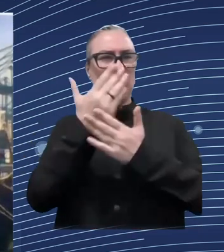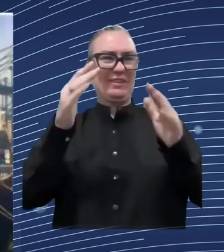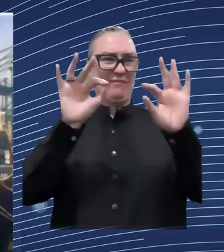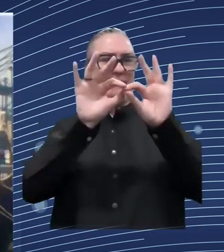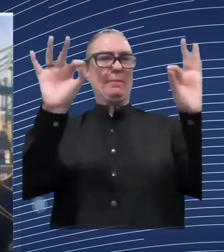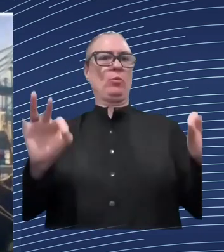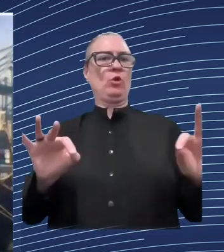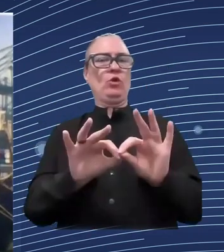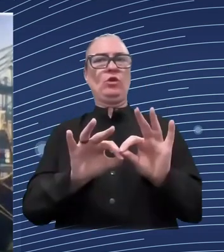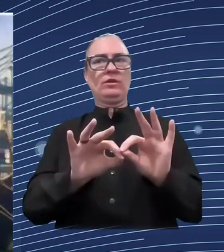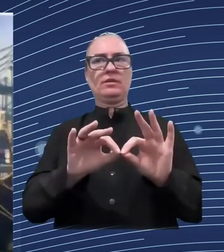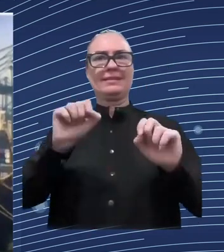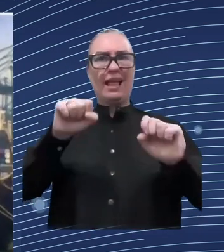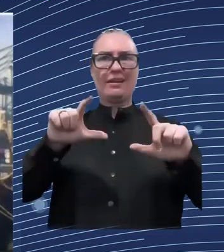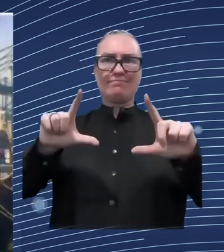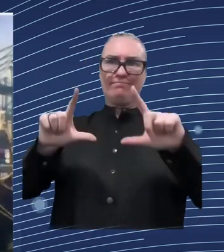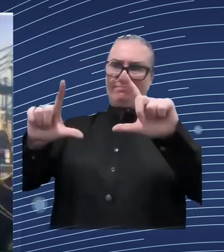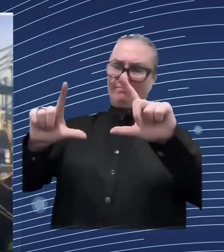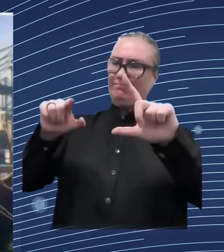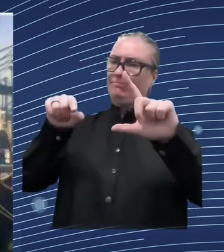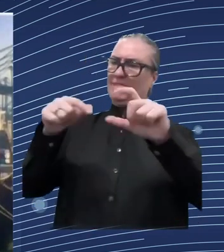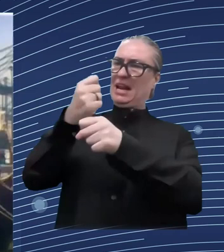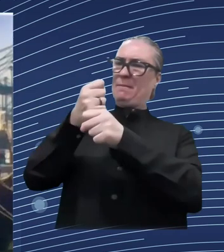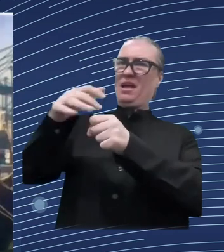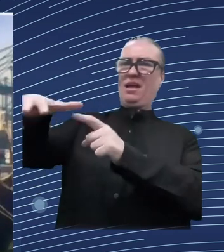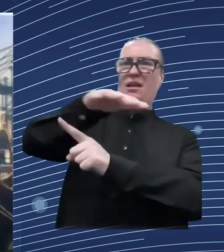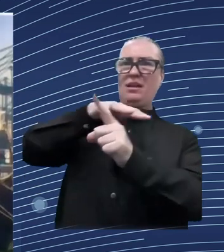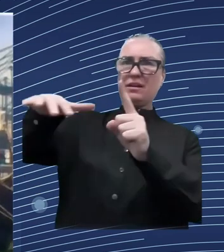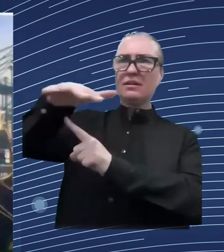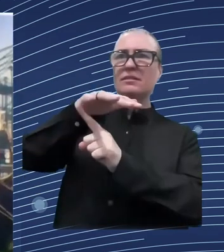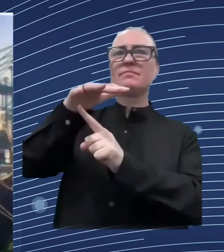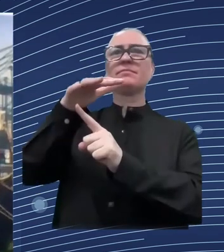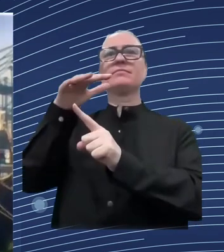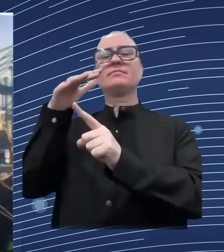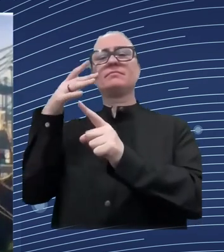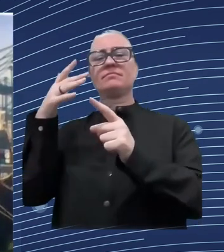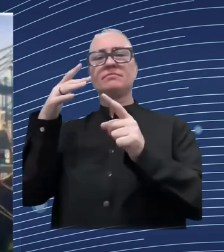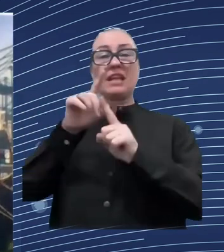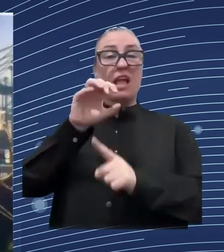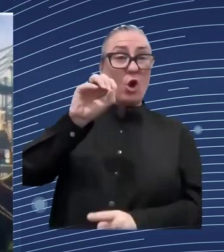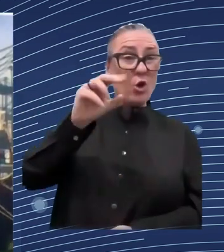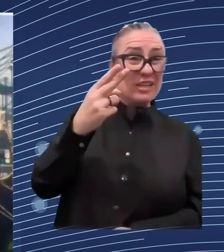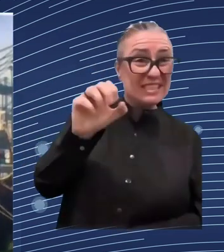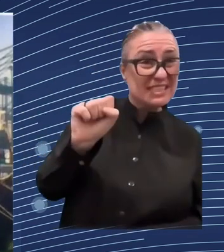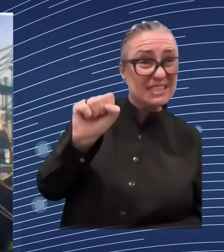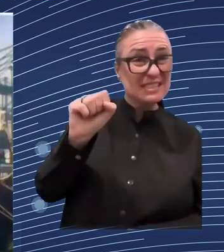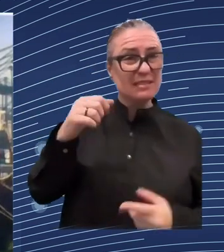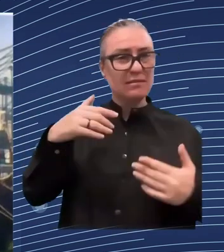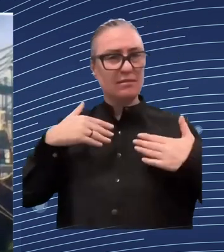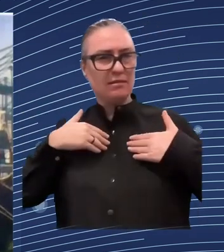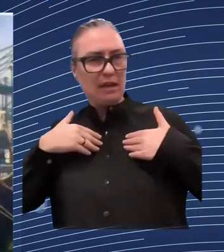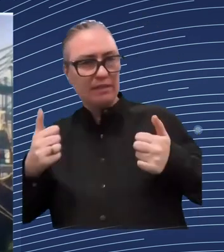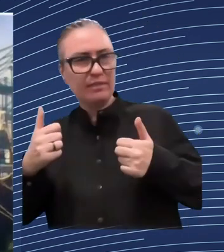with them a lot but besides and i think the previous panel showed this very clearly as well so besides these